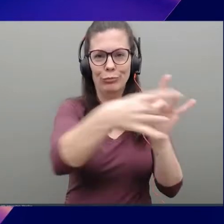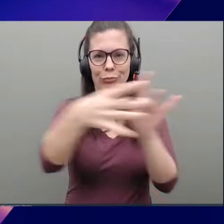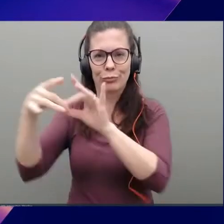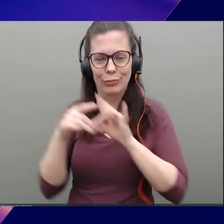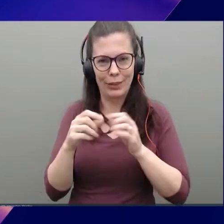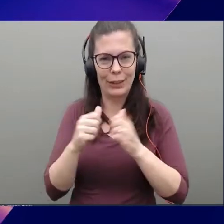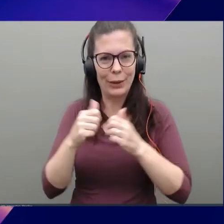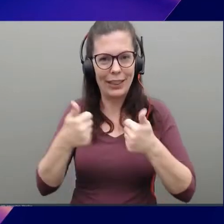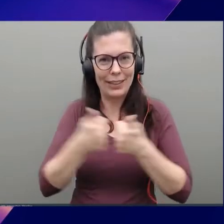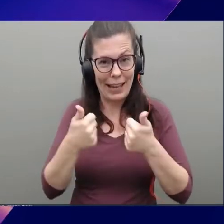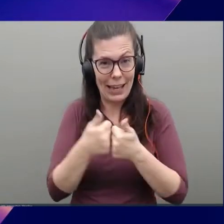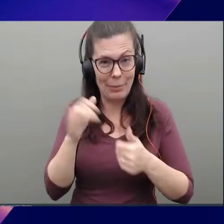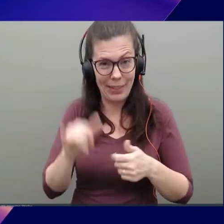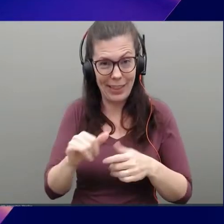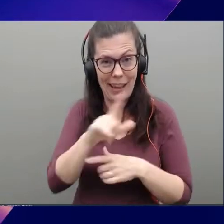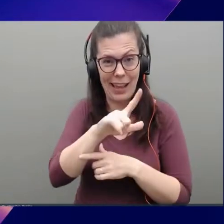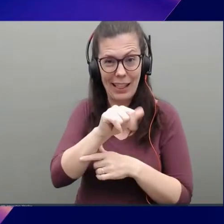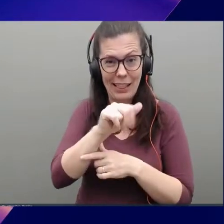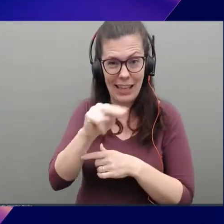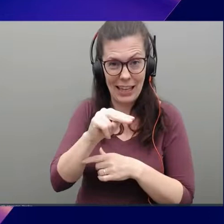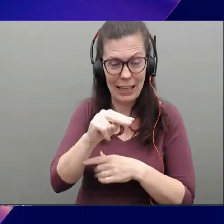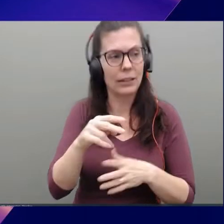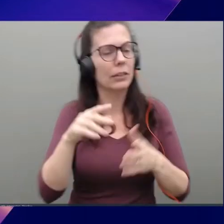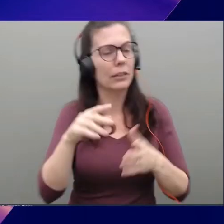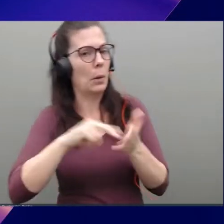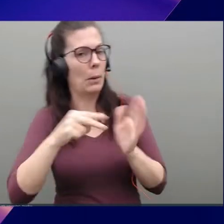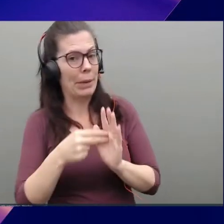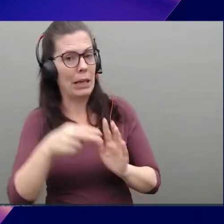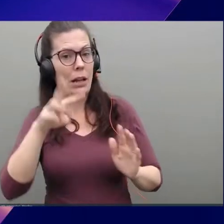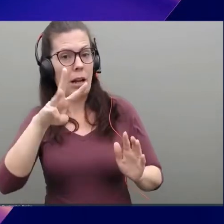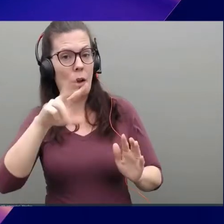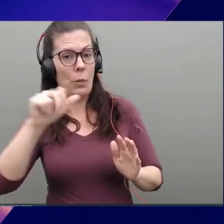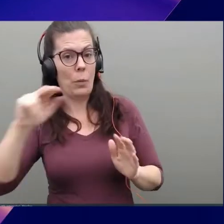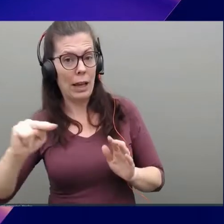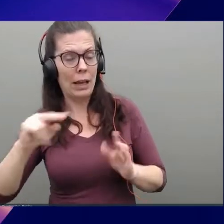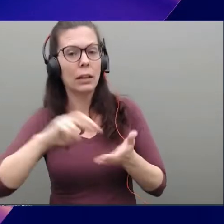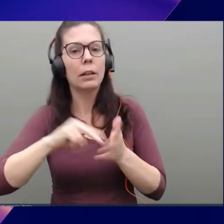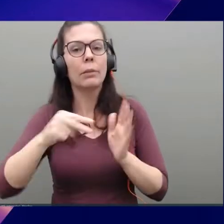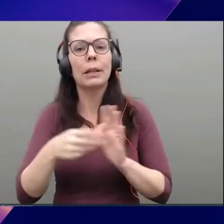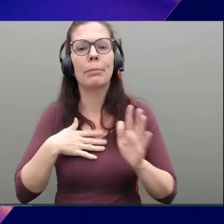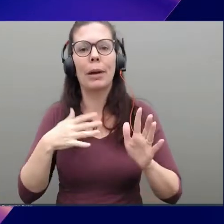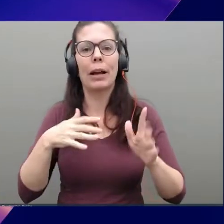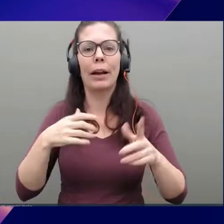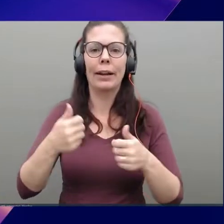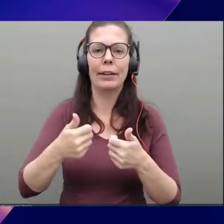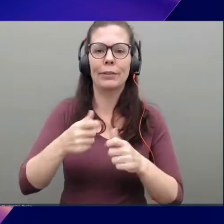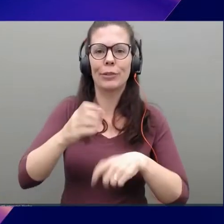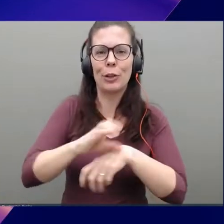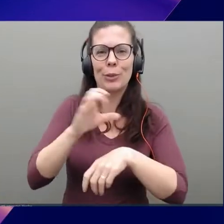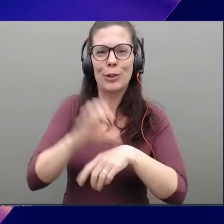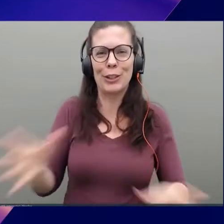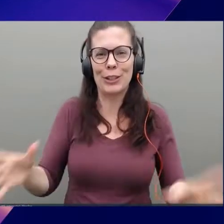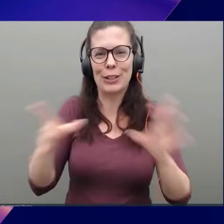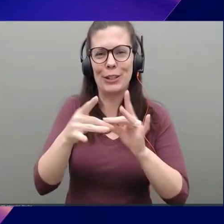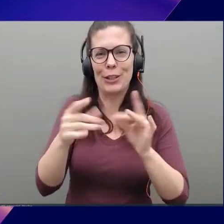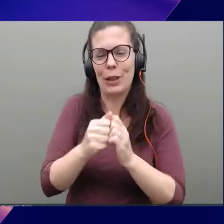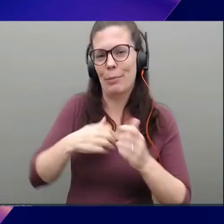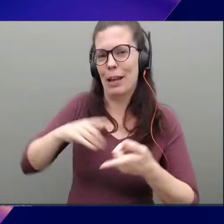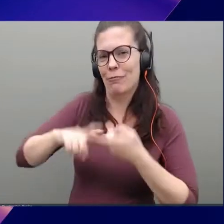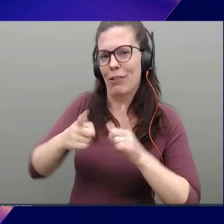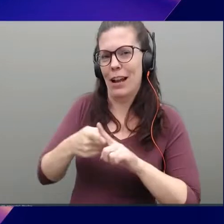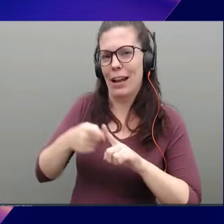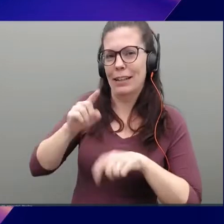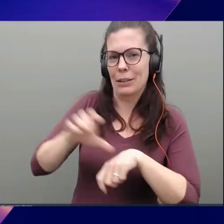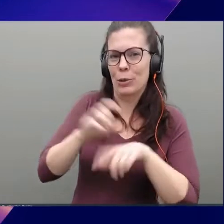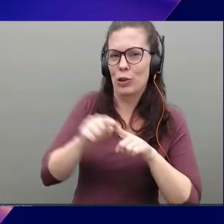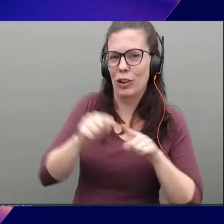But Wide Area Network would be then if I have my gamer computer hooked up to my friend's computer across the country.